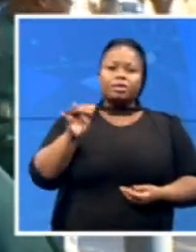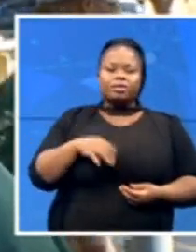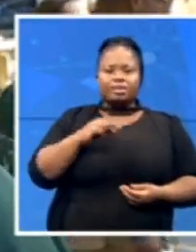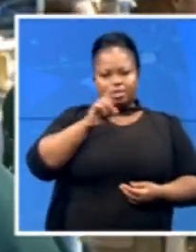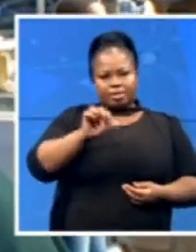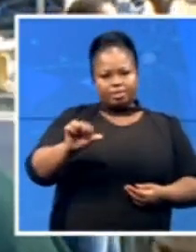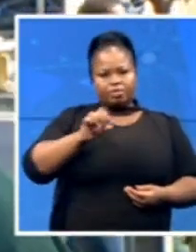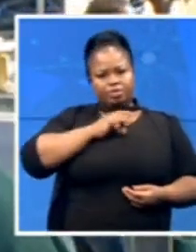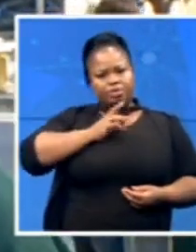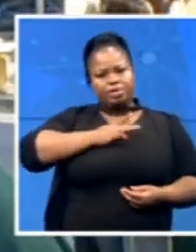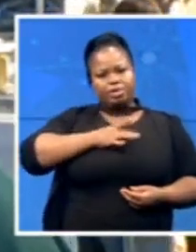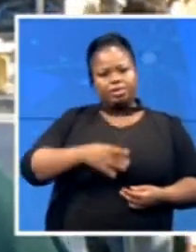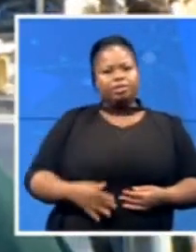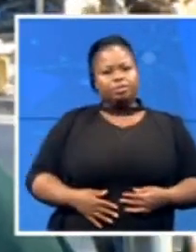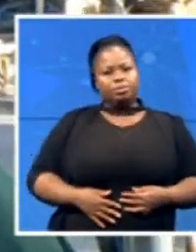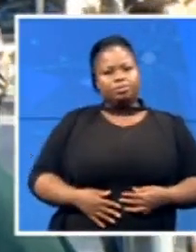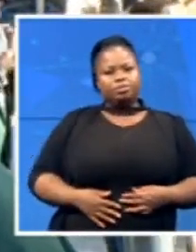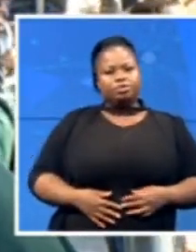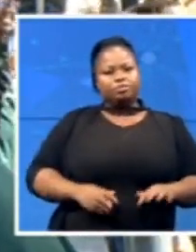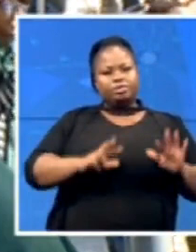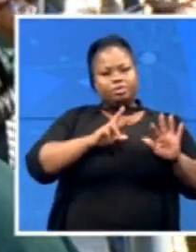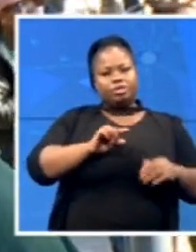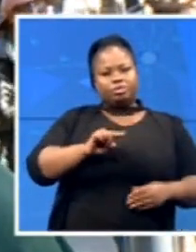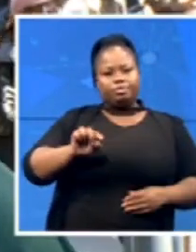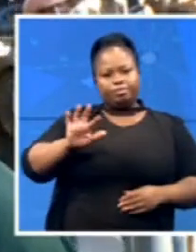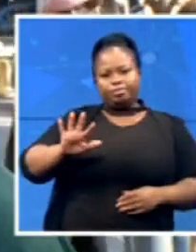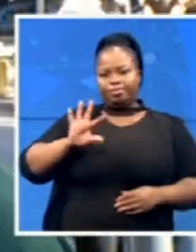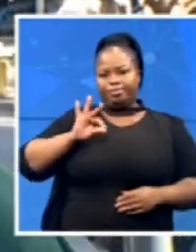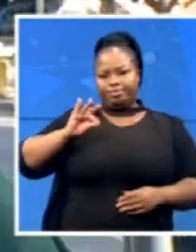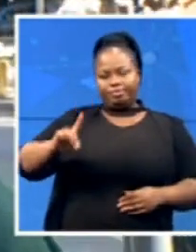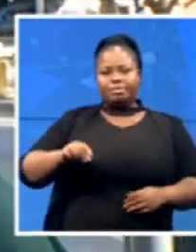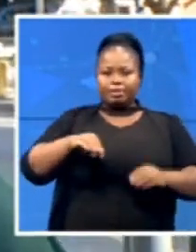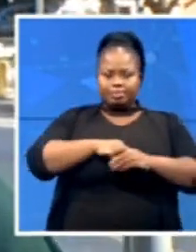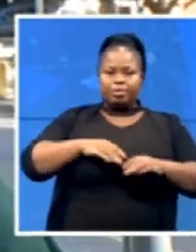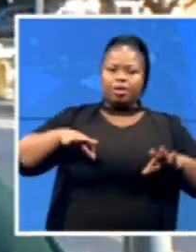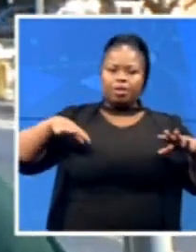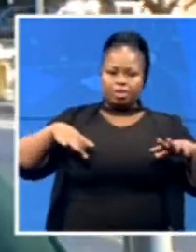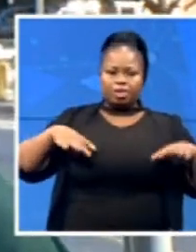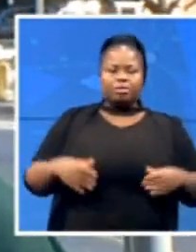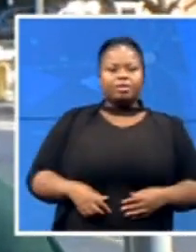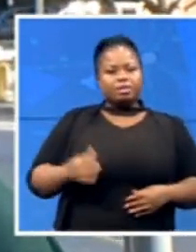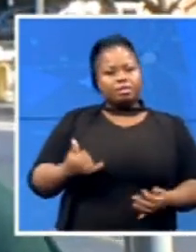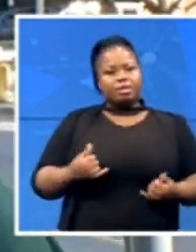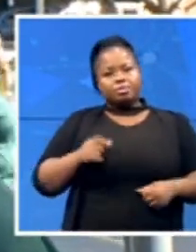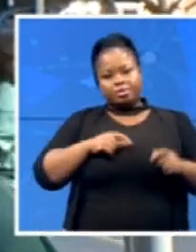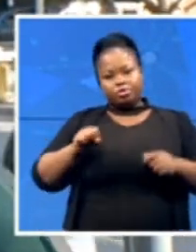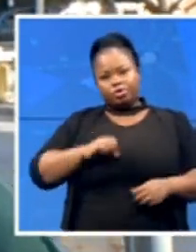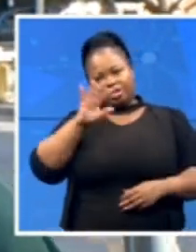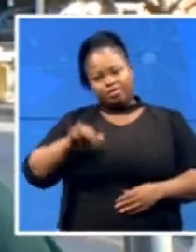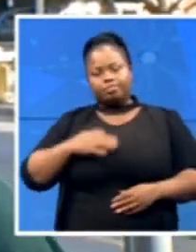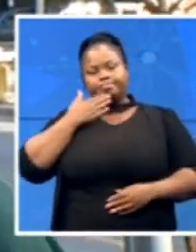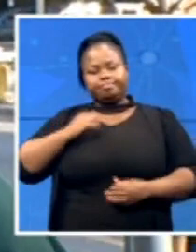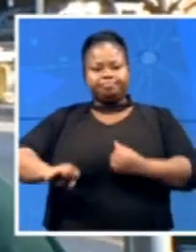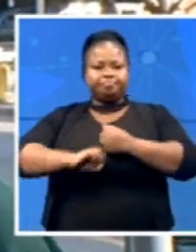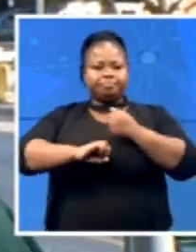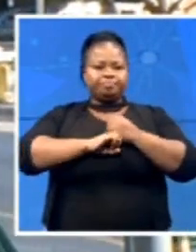8 to 5 every day, including the public holiday coming up. And now it's our part for South Africans to rally together and show their support for fellow countrymen.